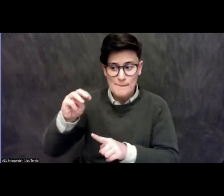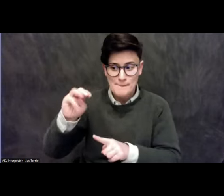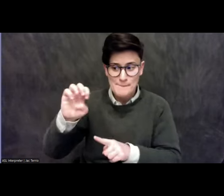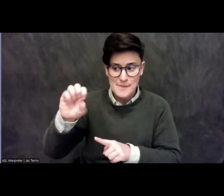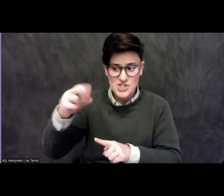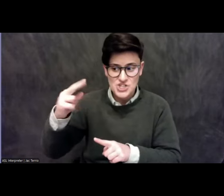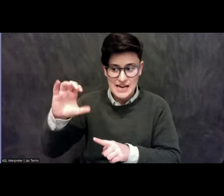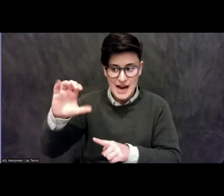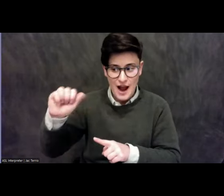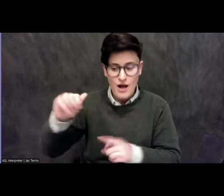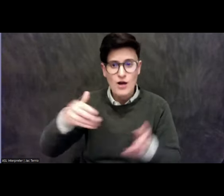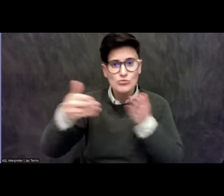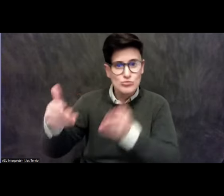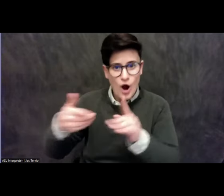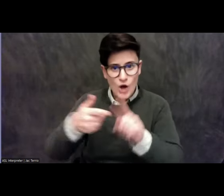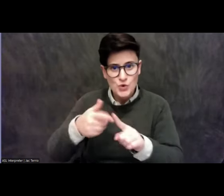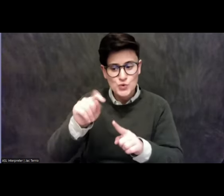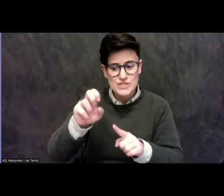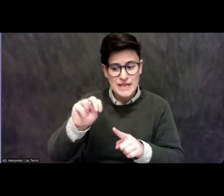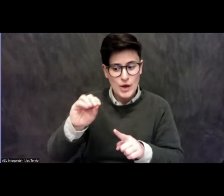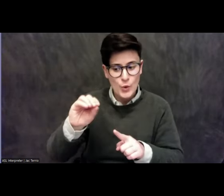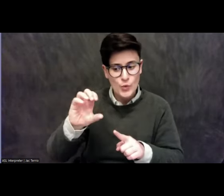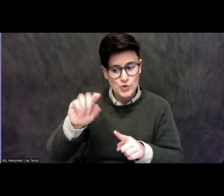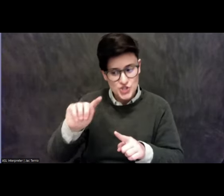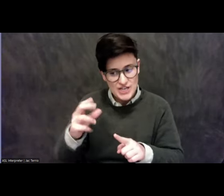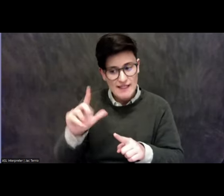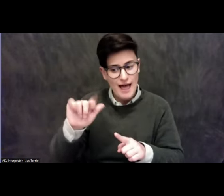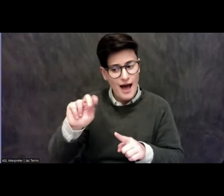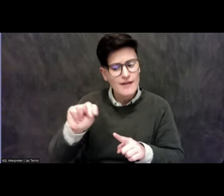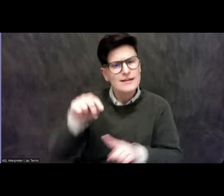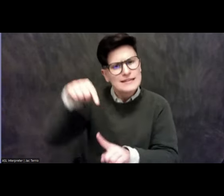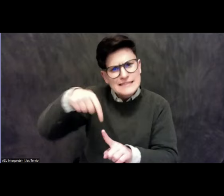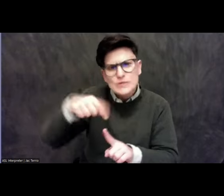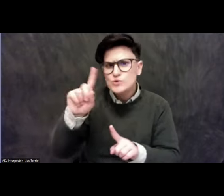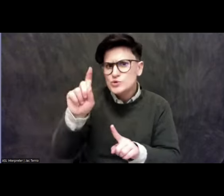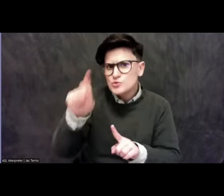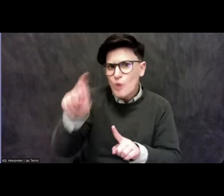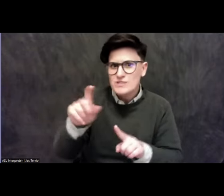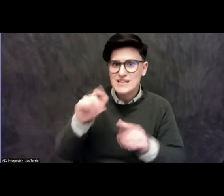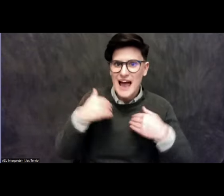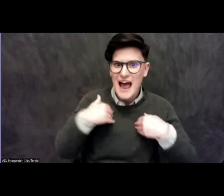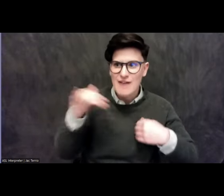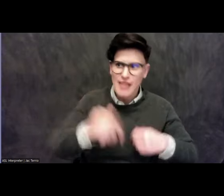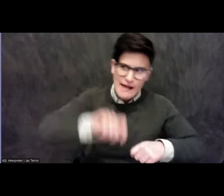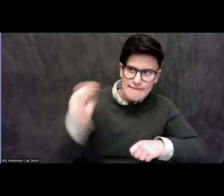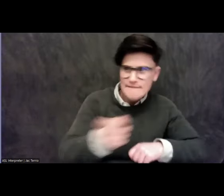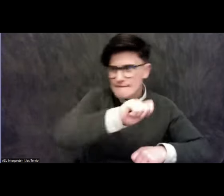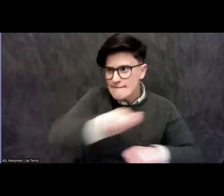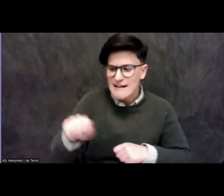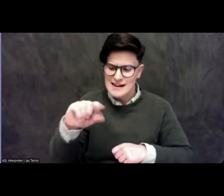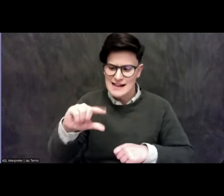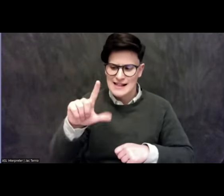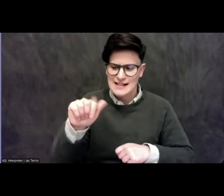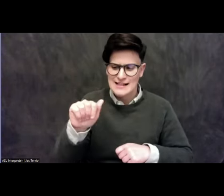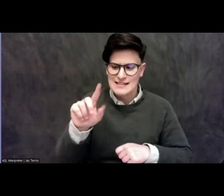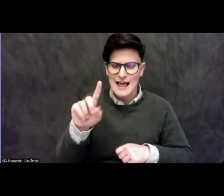brought to Tenochtitlan. And he was supposed to undergo gladiatorial sacrifice, which is the one where, if you've seen these very